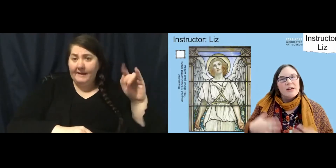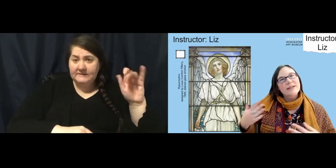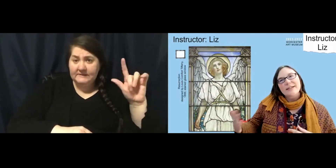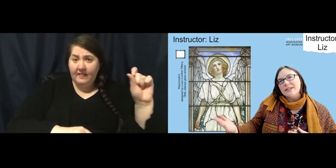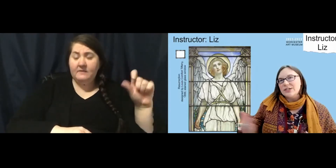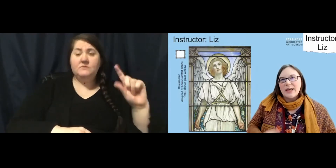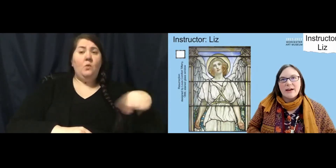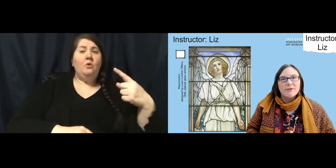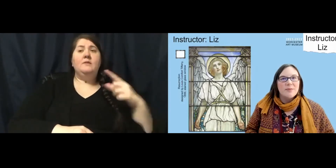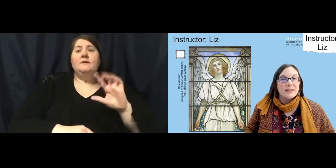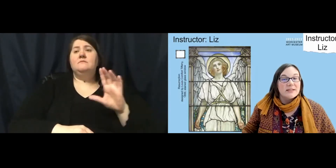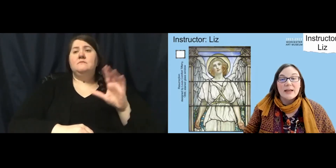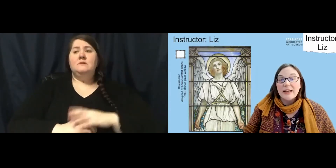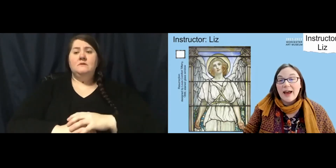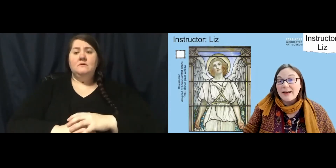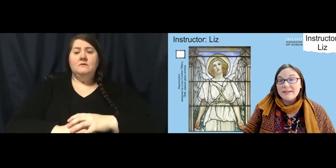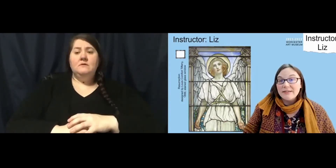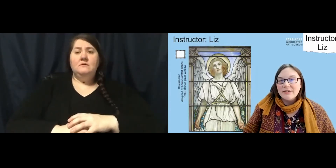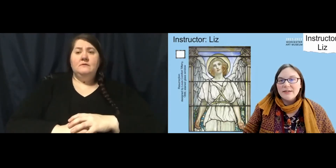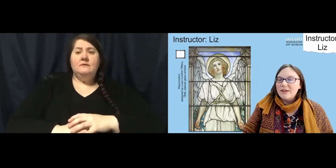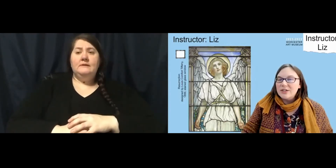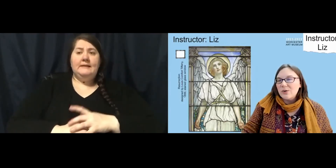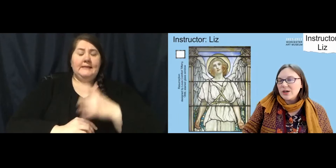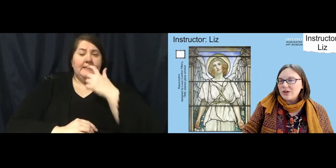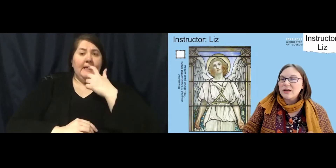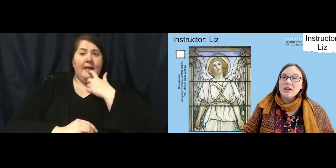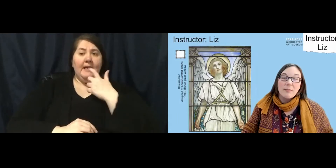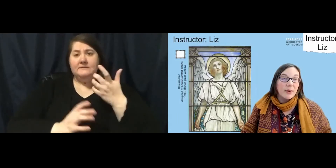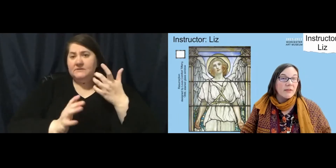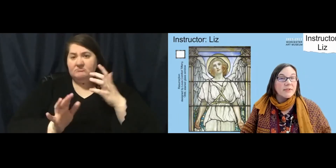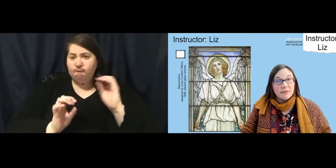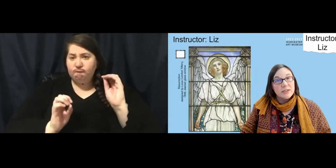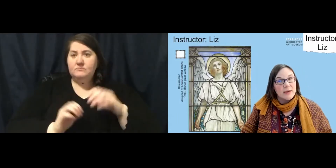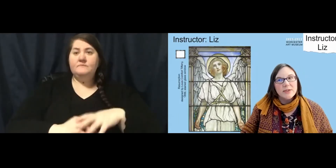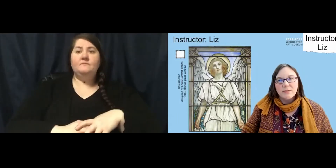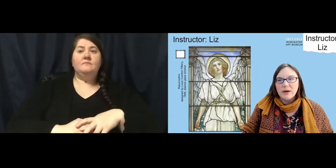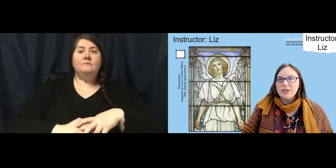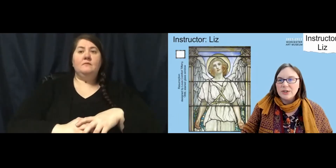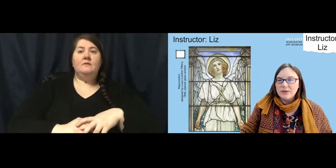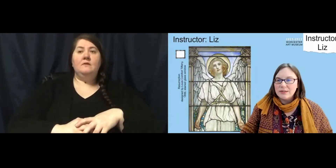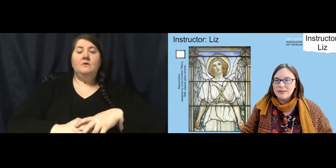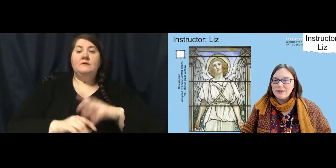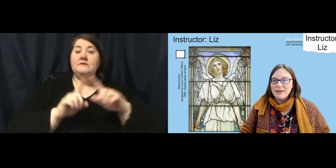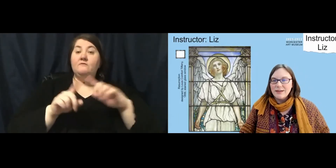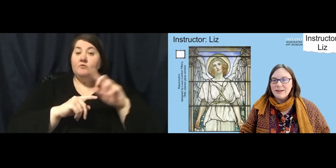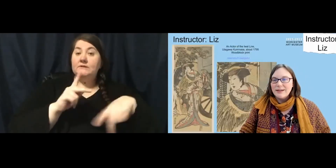It doesn't just have to be in stained glass. So we're going to look at a couple of different types of work, too.